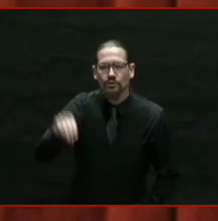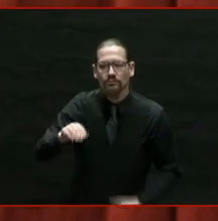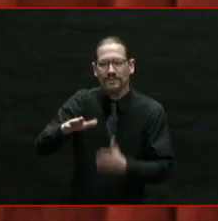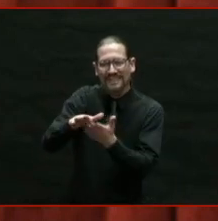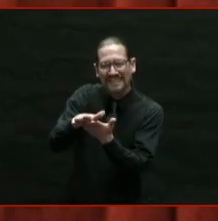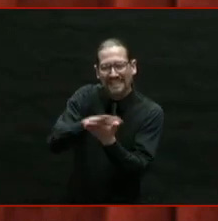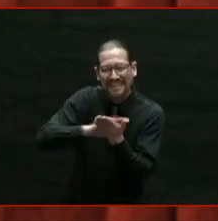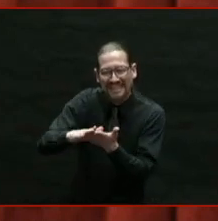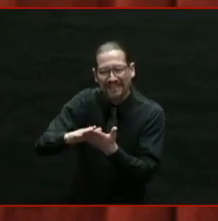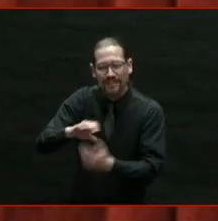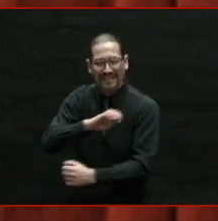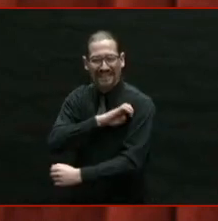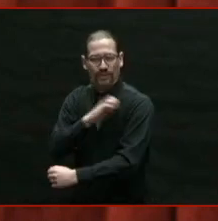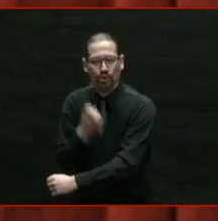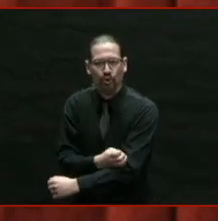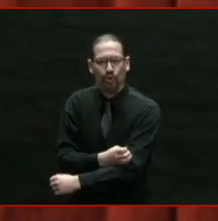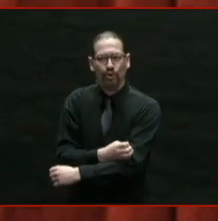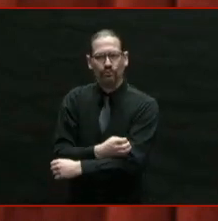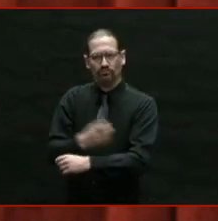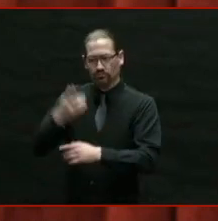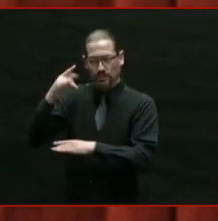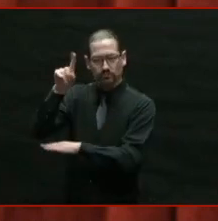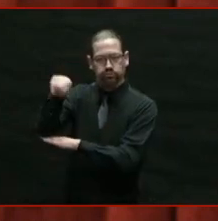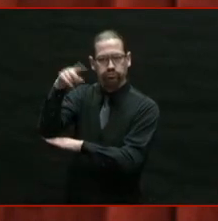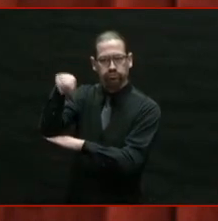by the end of this decade.